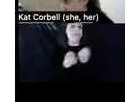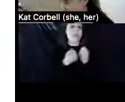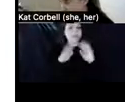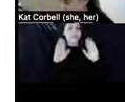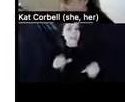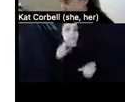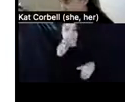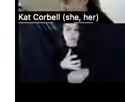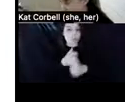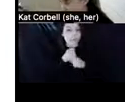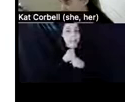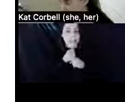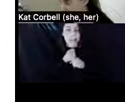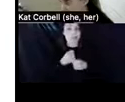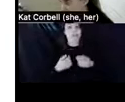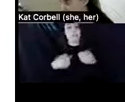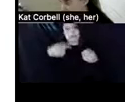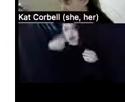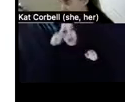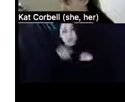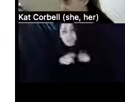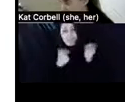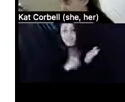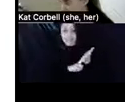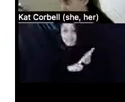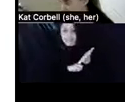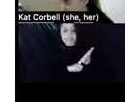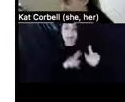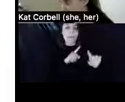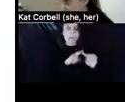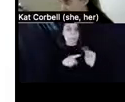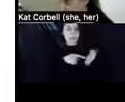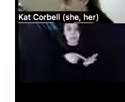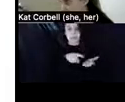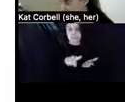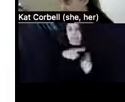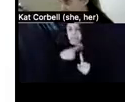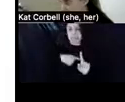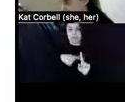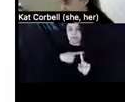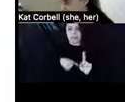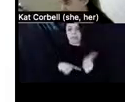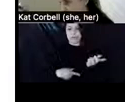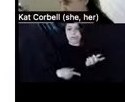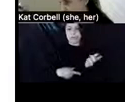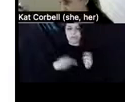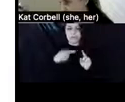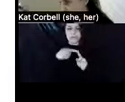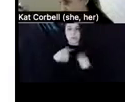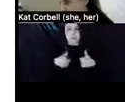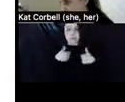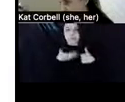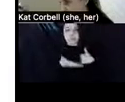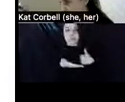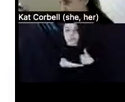agreement or lease from the provider. However, they do pay rent in exchange for occupancy of the premises, entitling